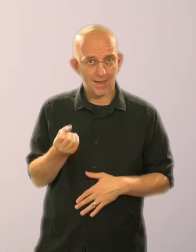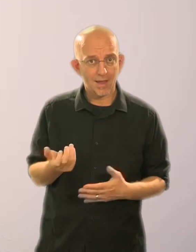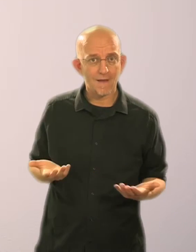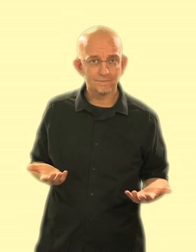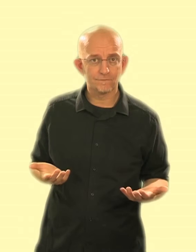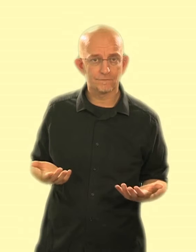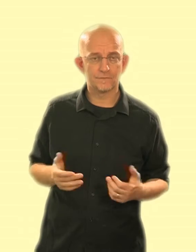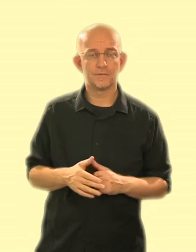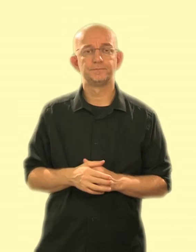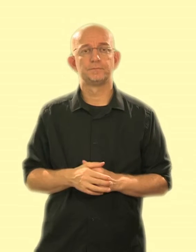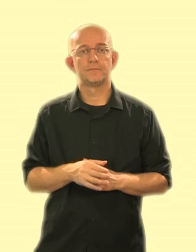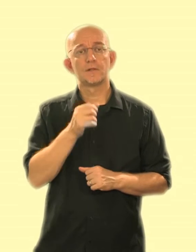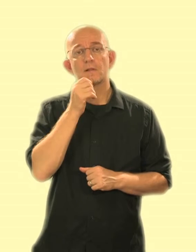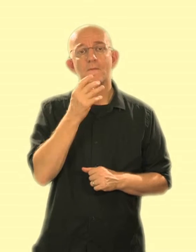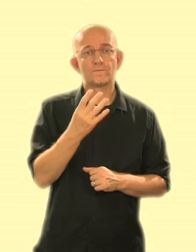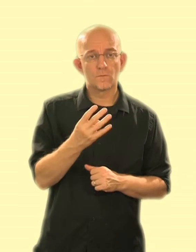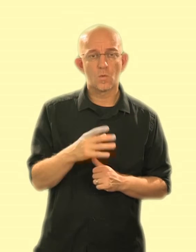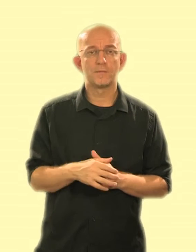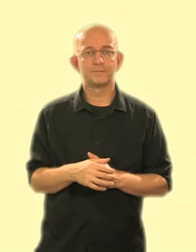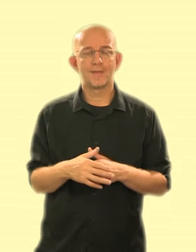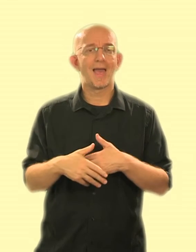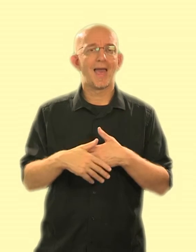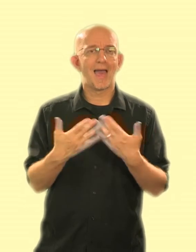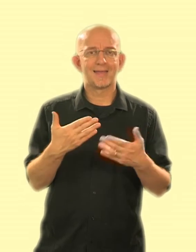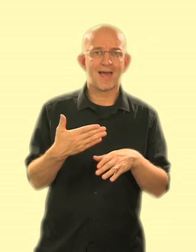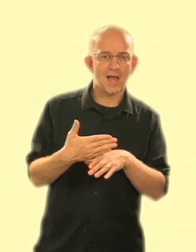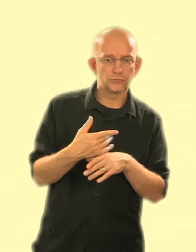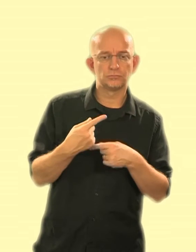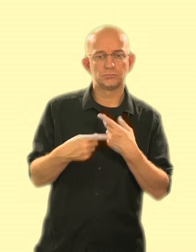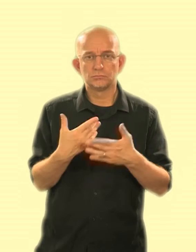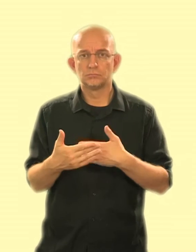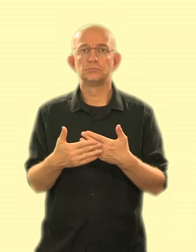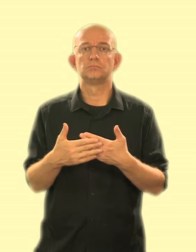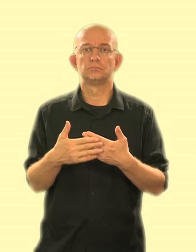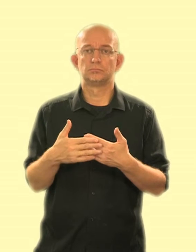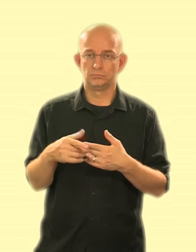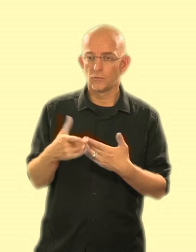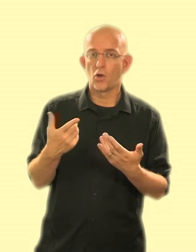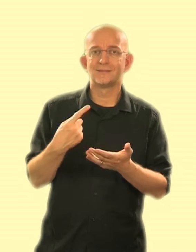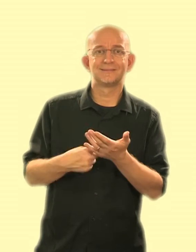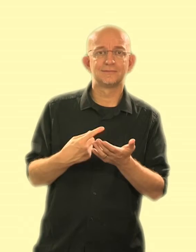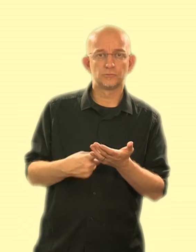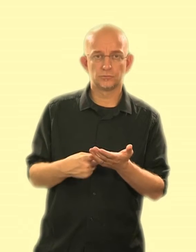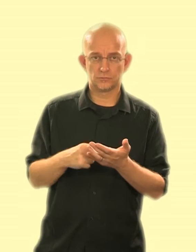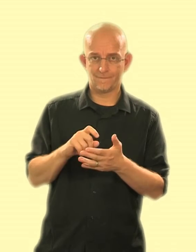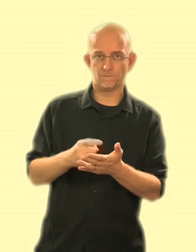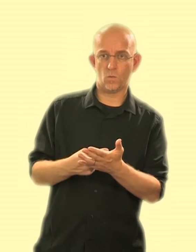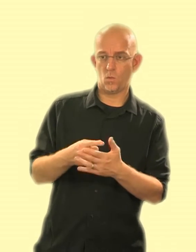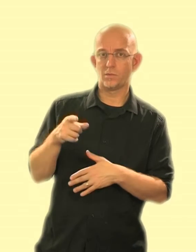4. Any actions taken or decisions made on behalf of someone who lacks capacity